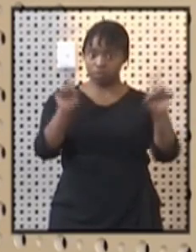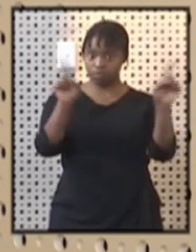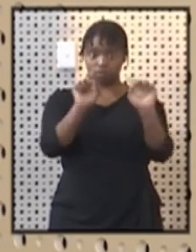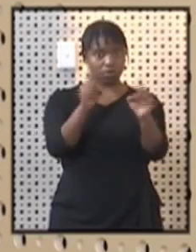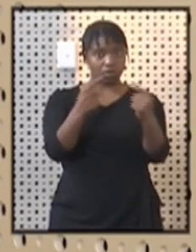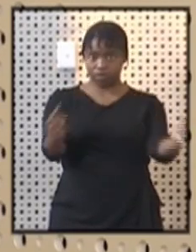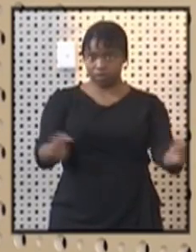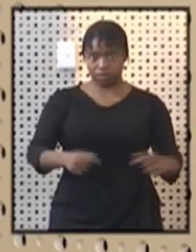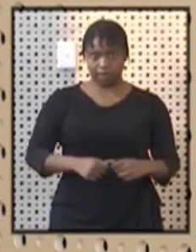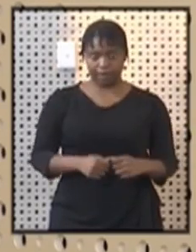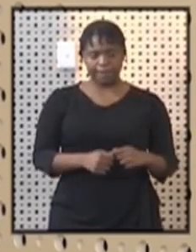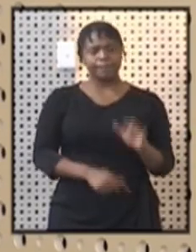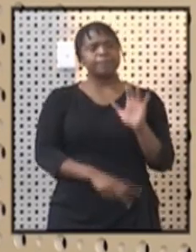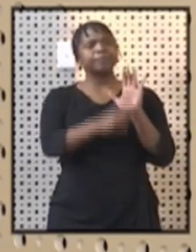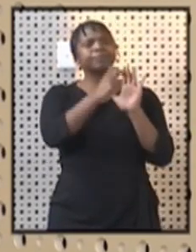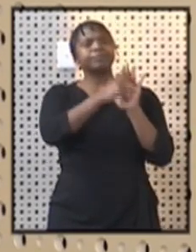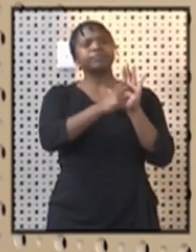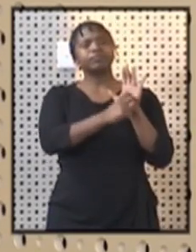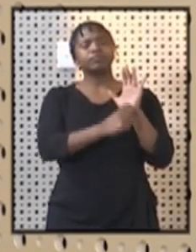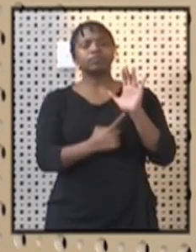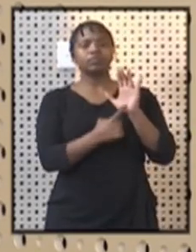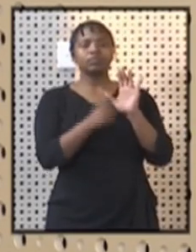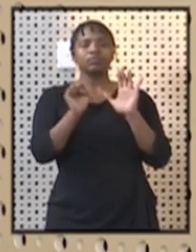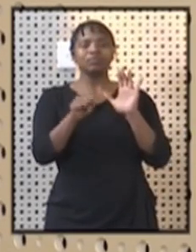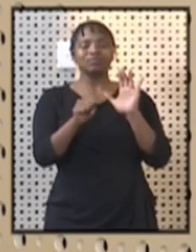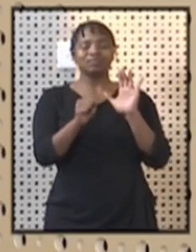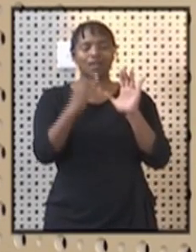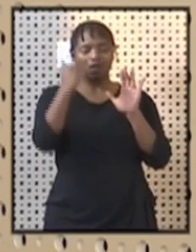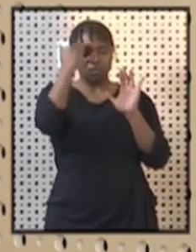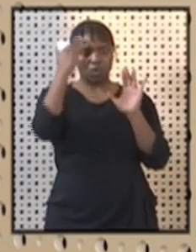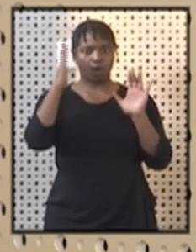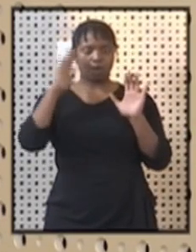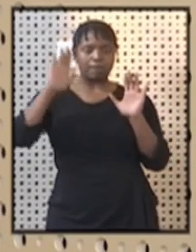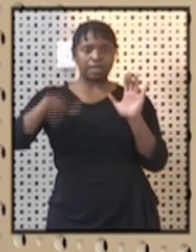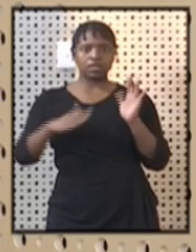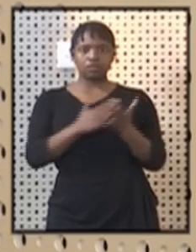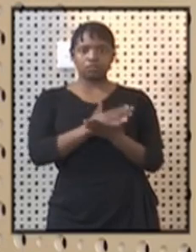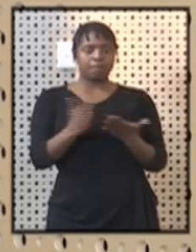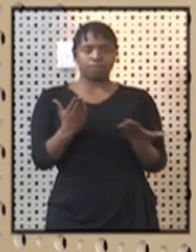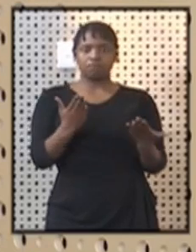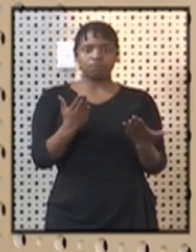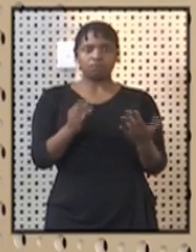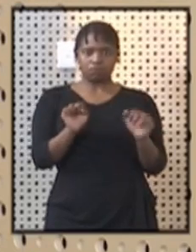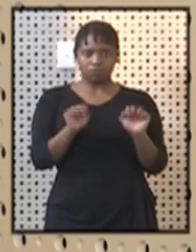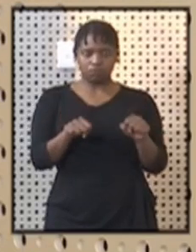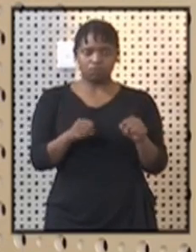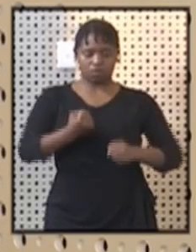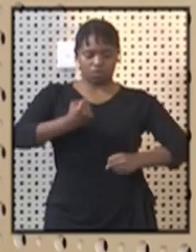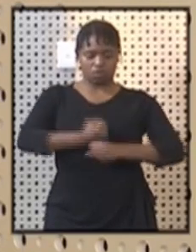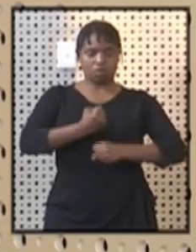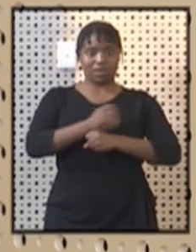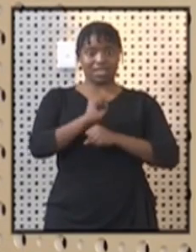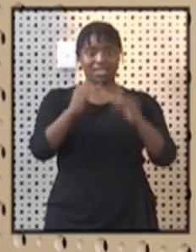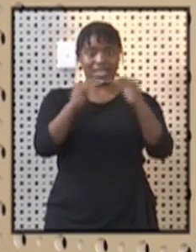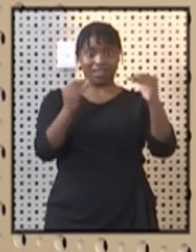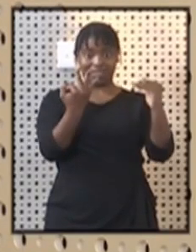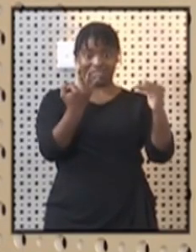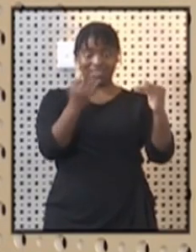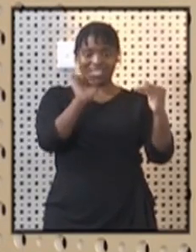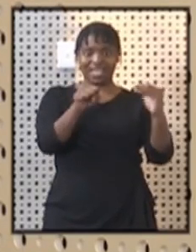this change has implications for accommodation facilities that are permitted to operate under Level 3.